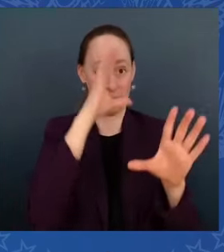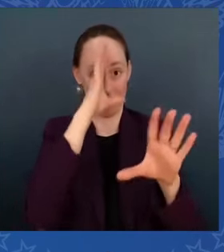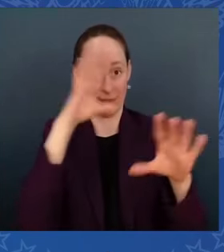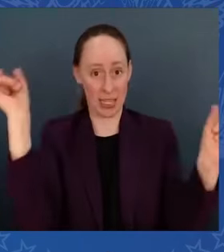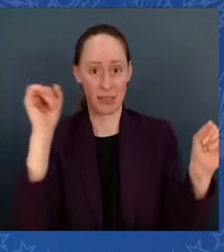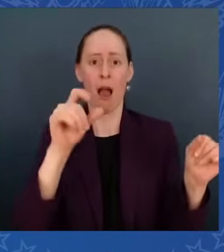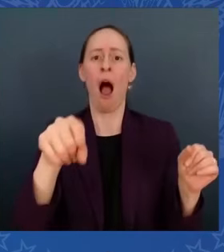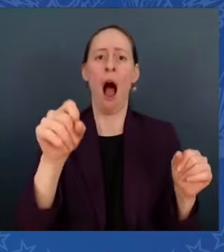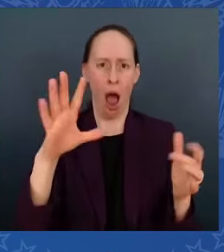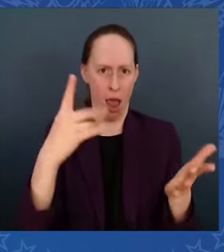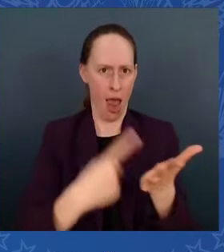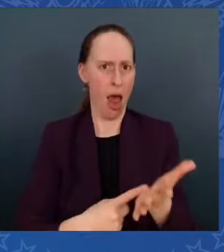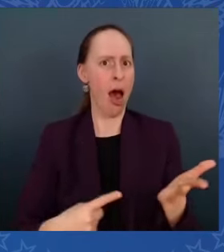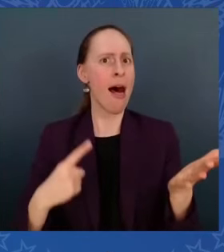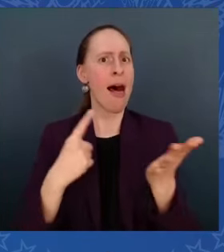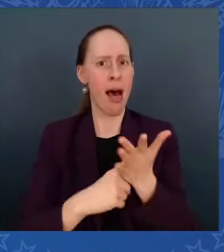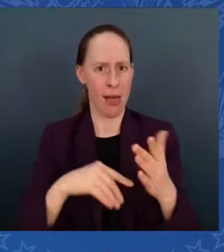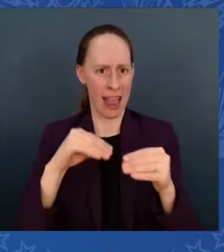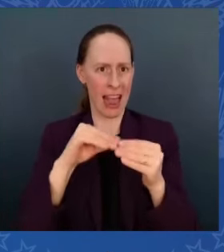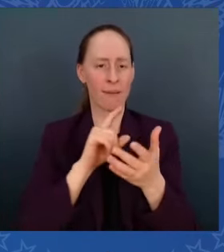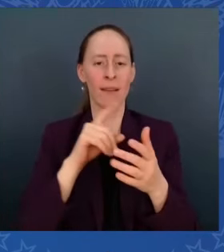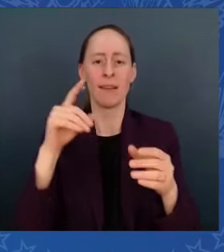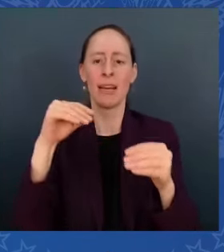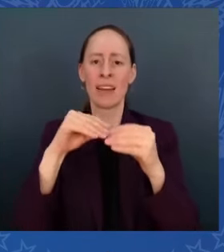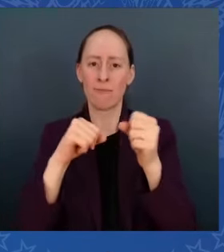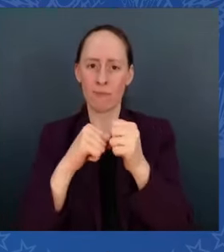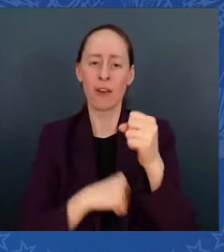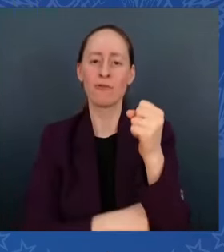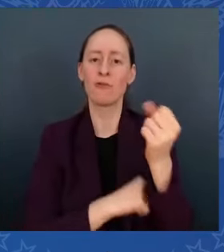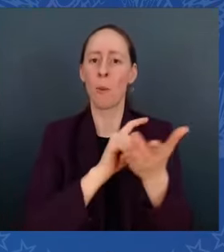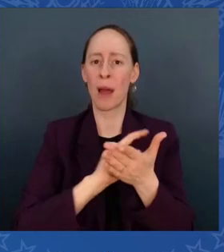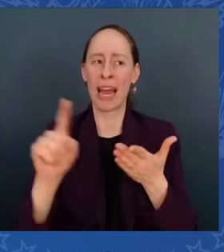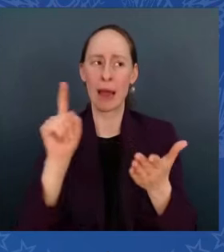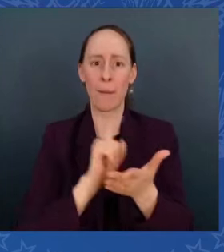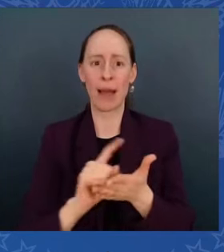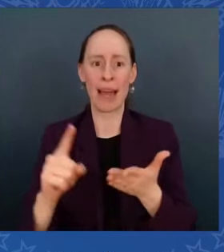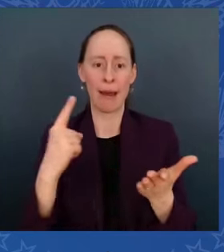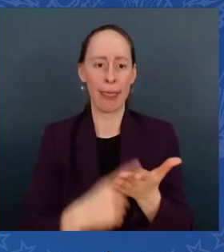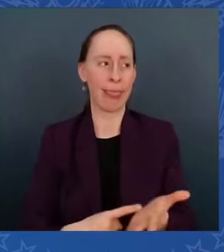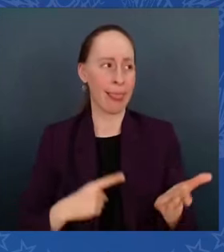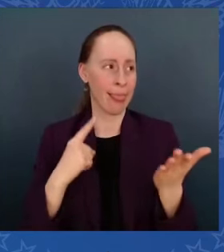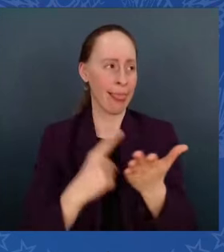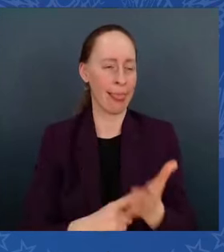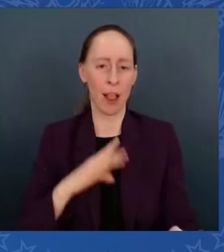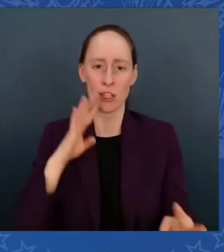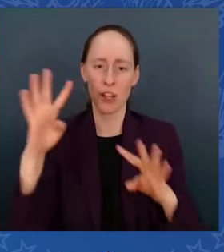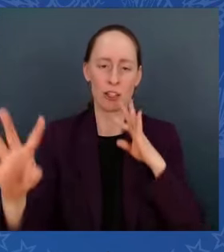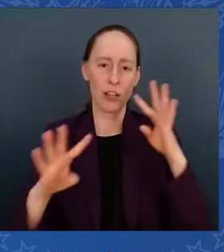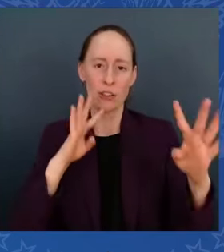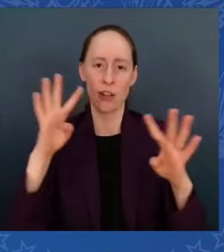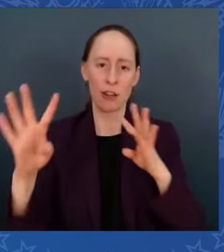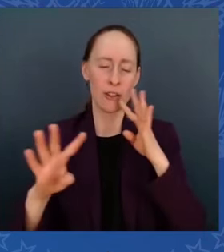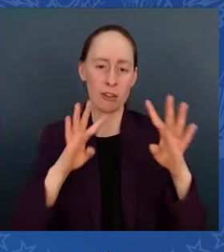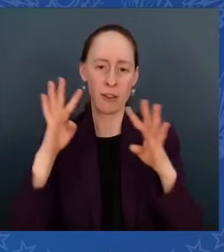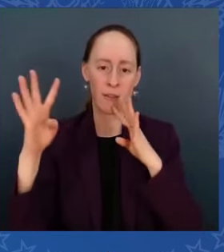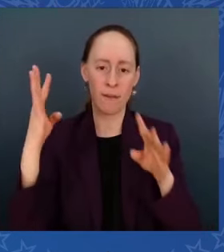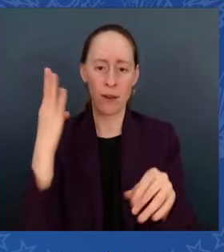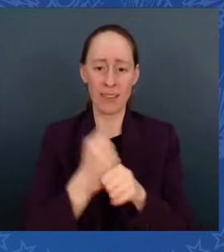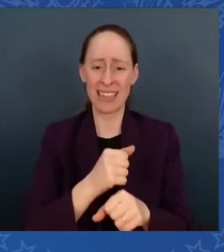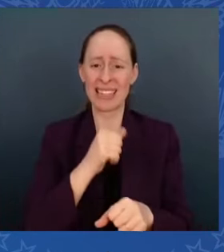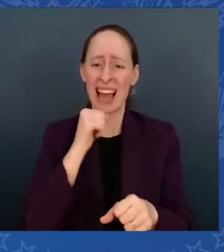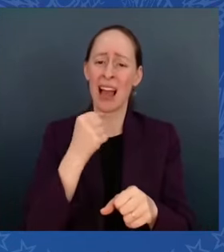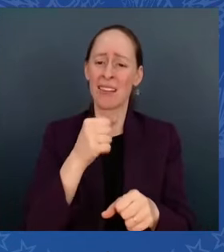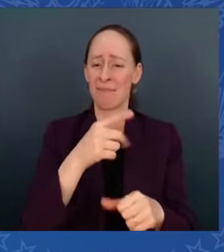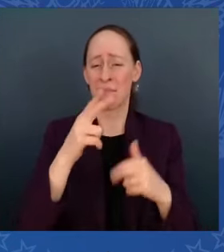single week for four years. He didn't build a damn thing. Nothing. No, I'm